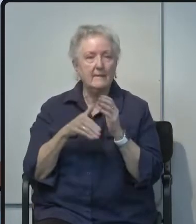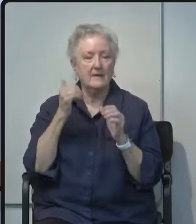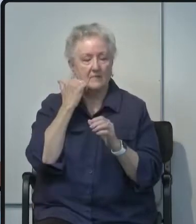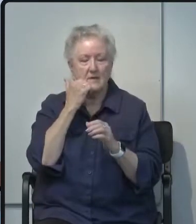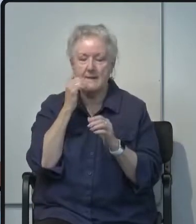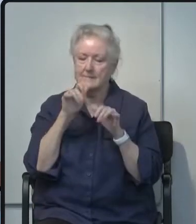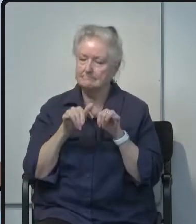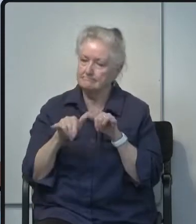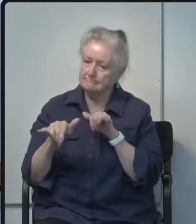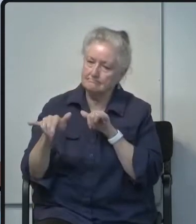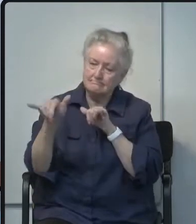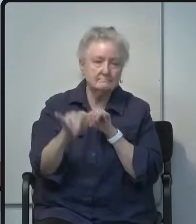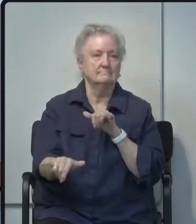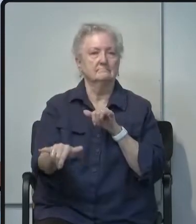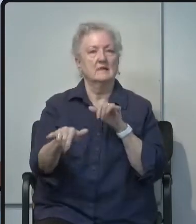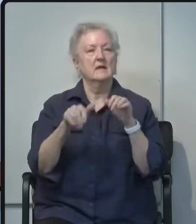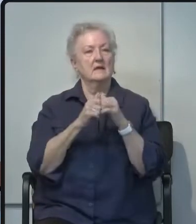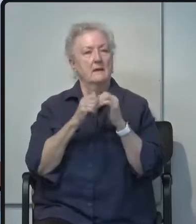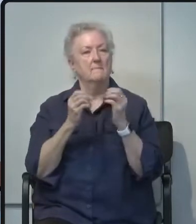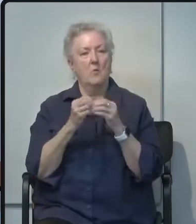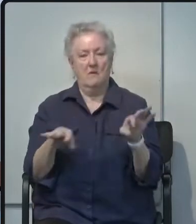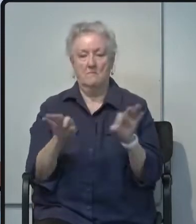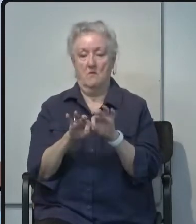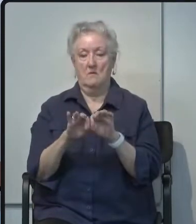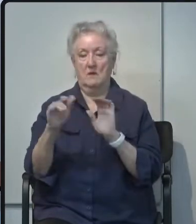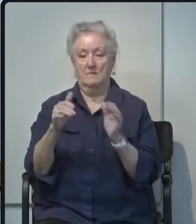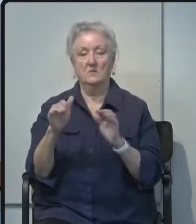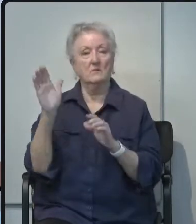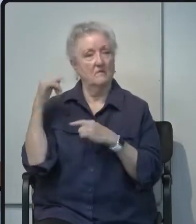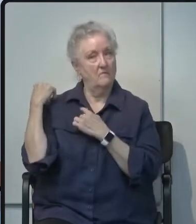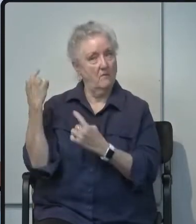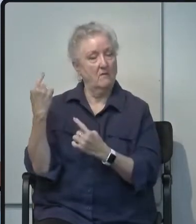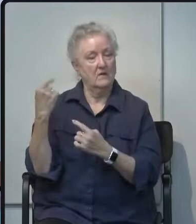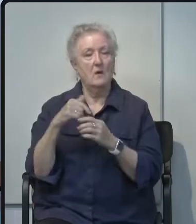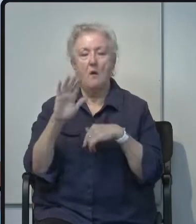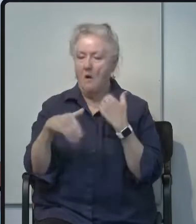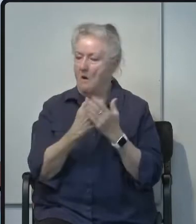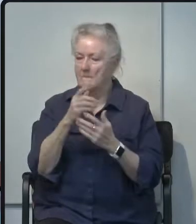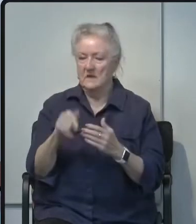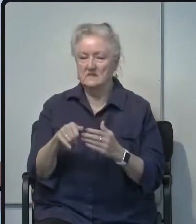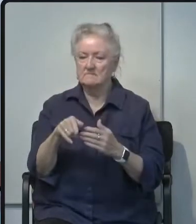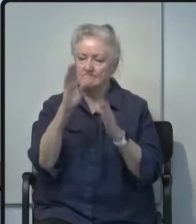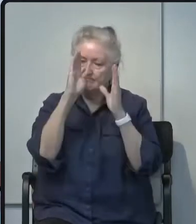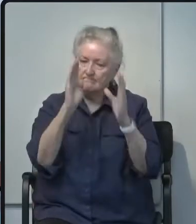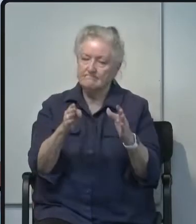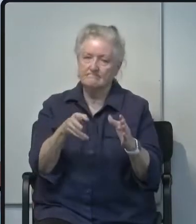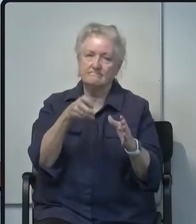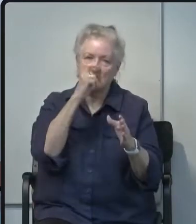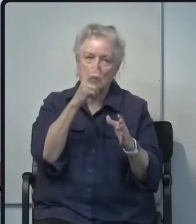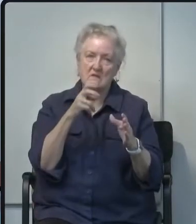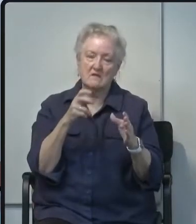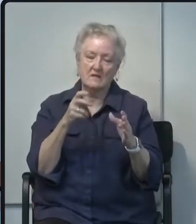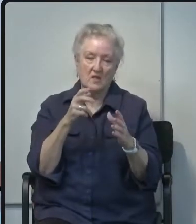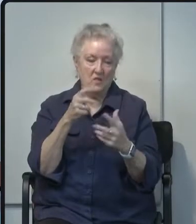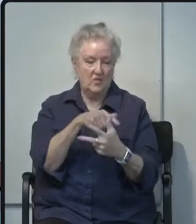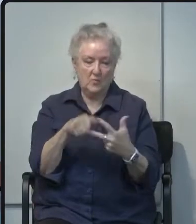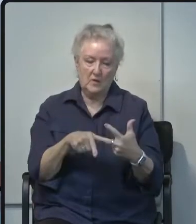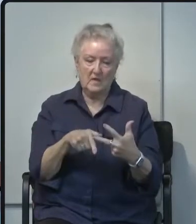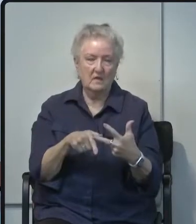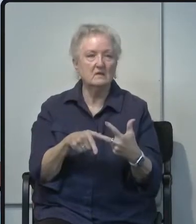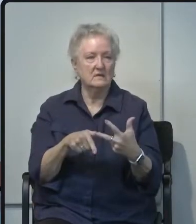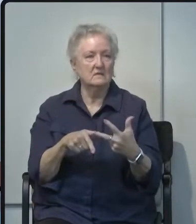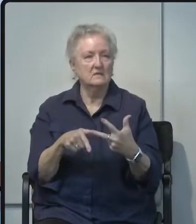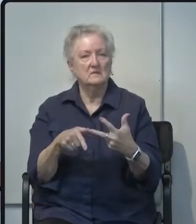the same and is more critical than ever we all must pay strict attention to three simple but